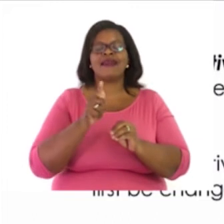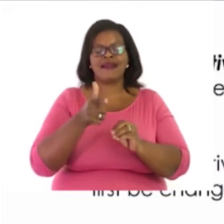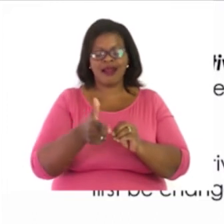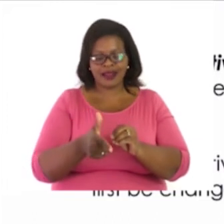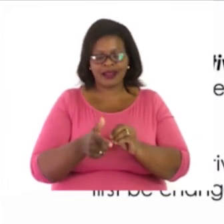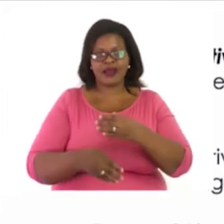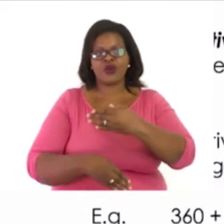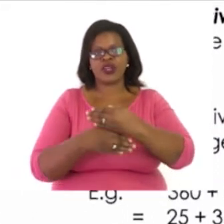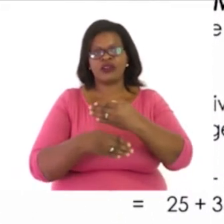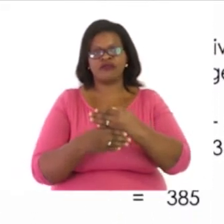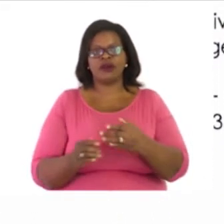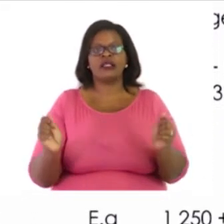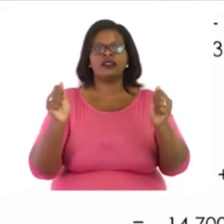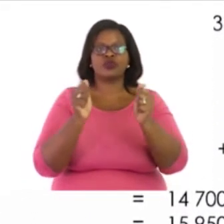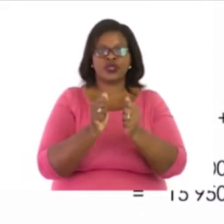numbers together.